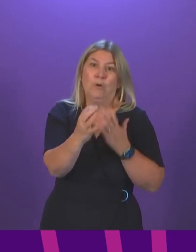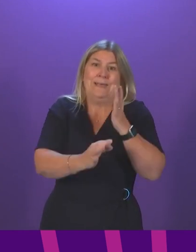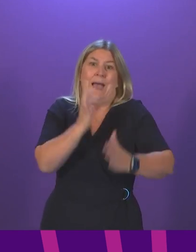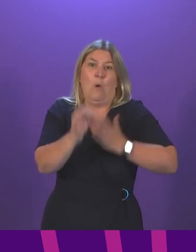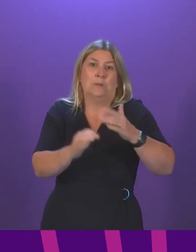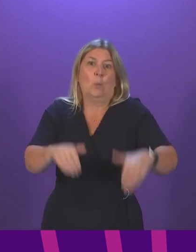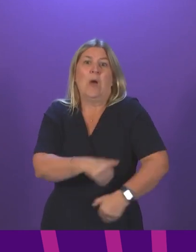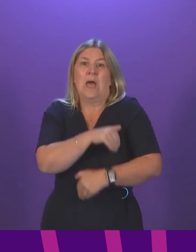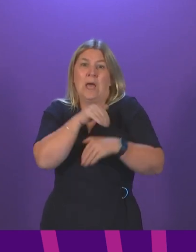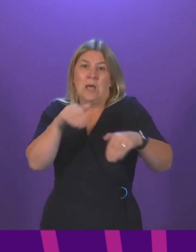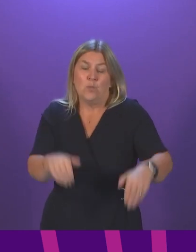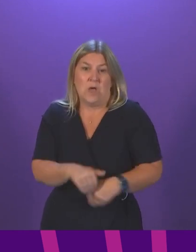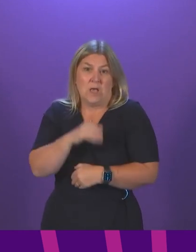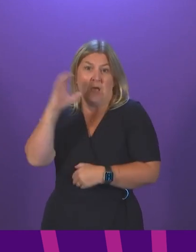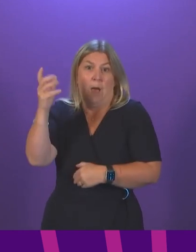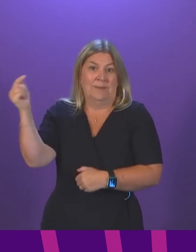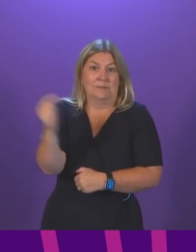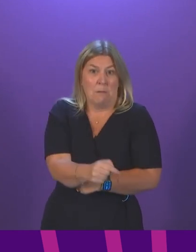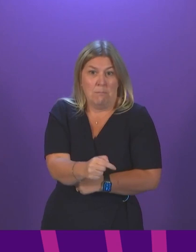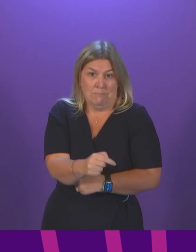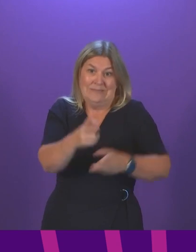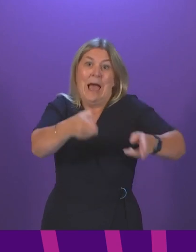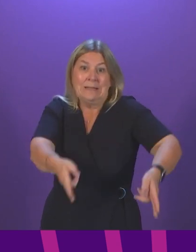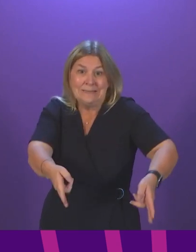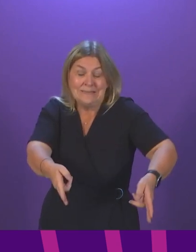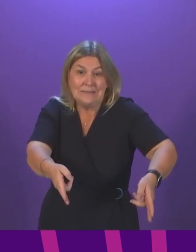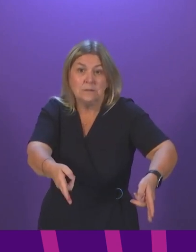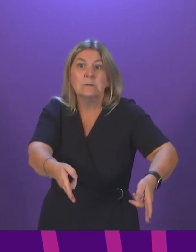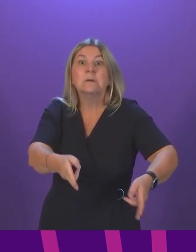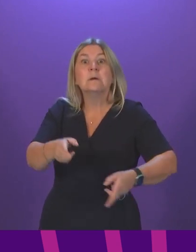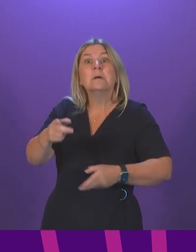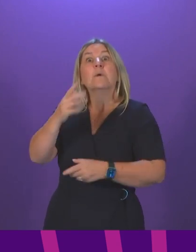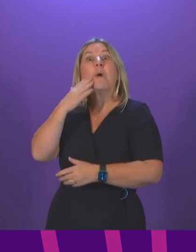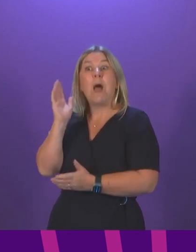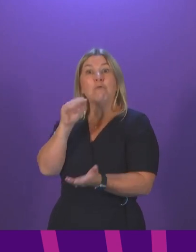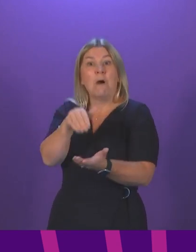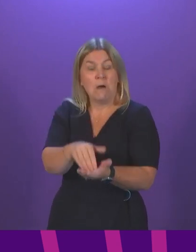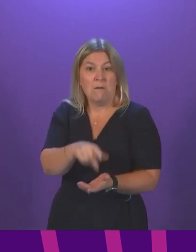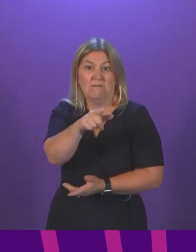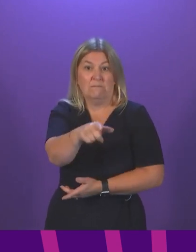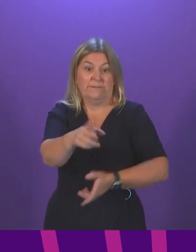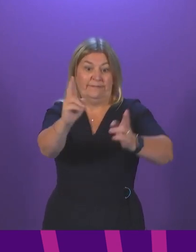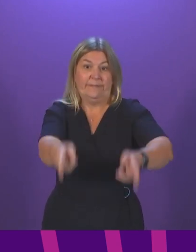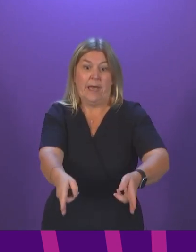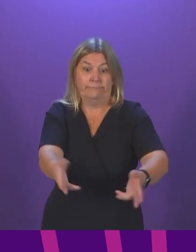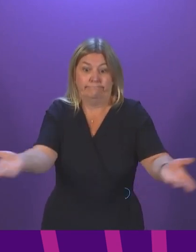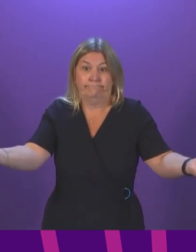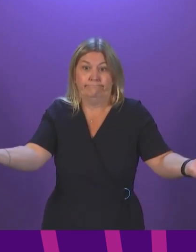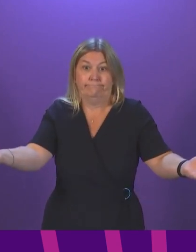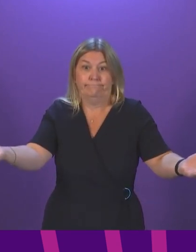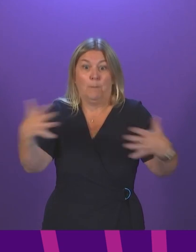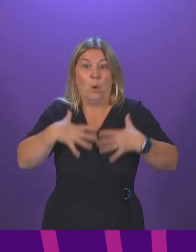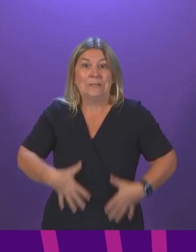When the paramedics reached him, all they could do was pronounce him as dead. His body was still warm.